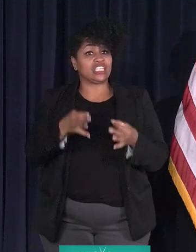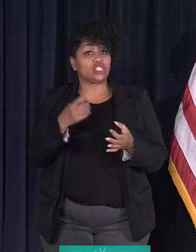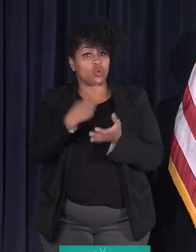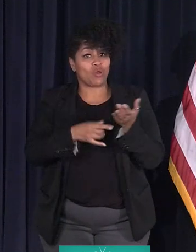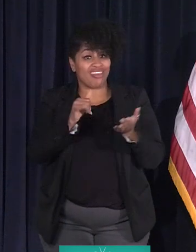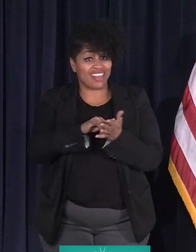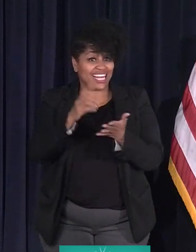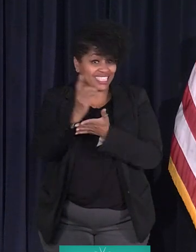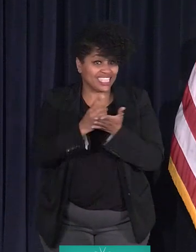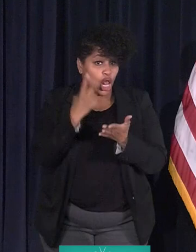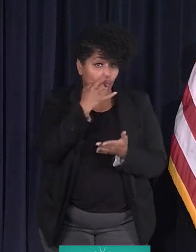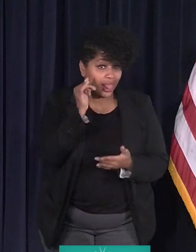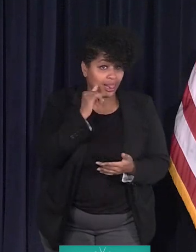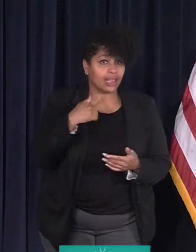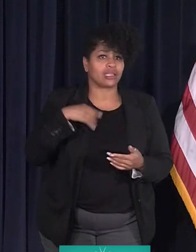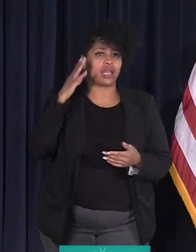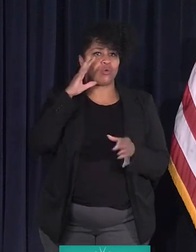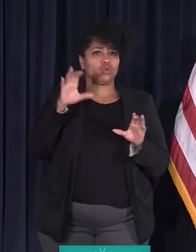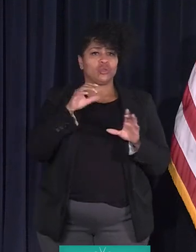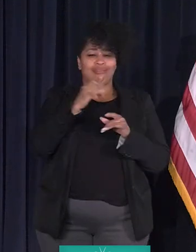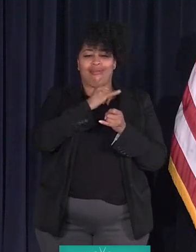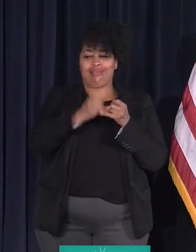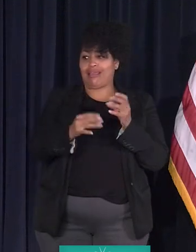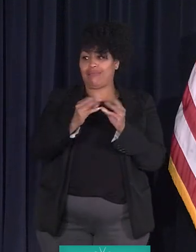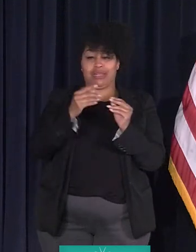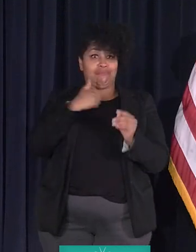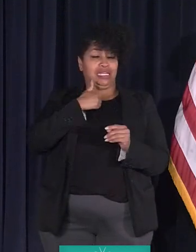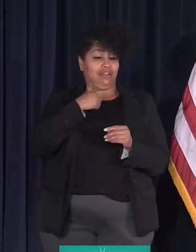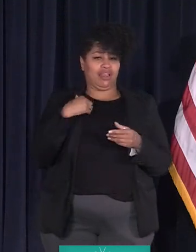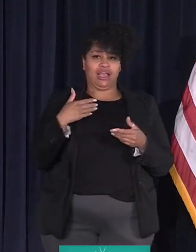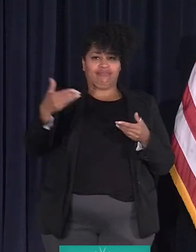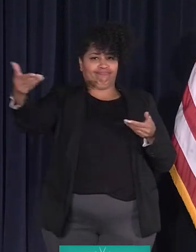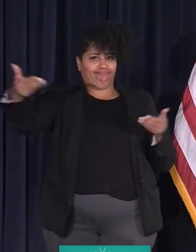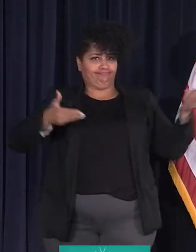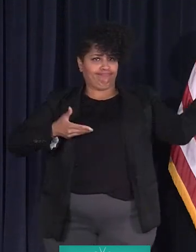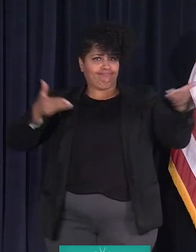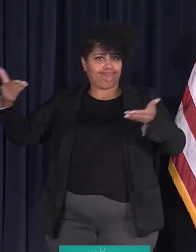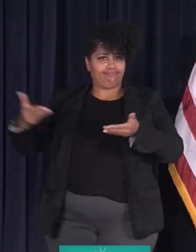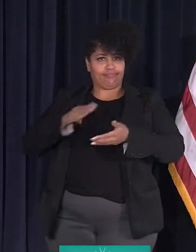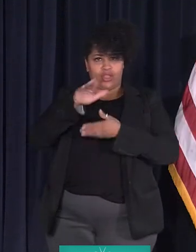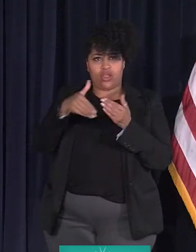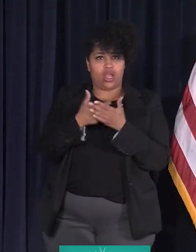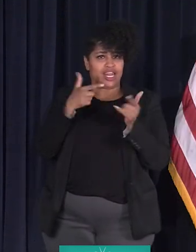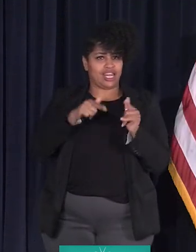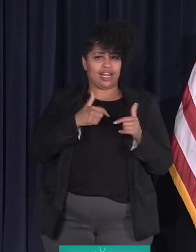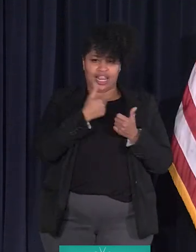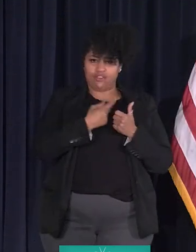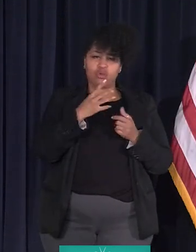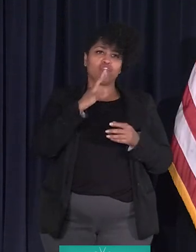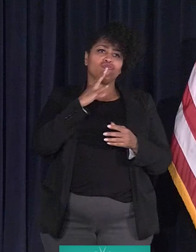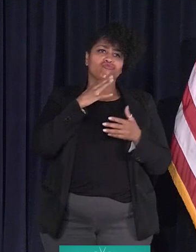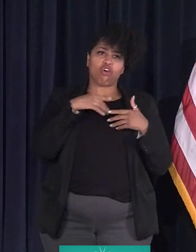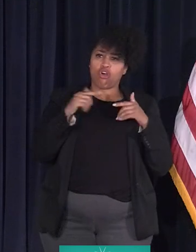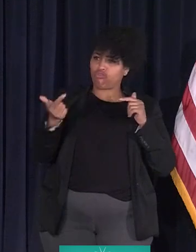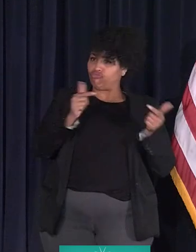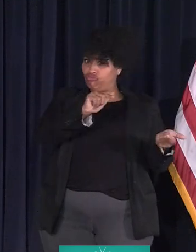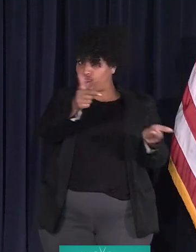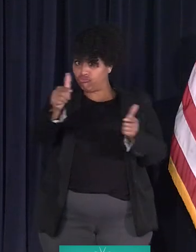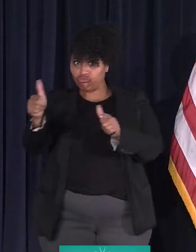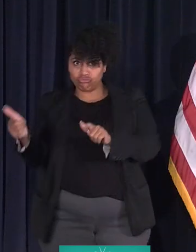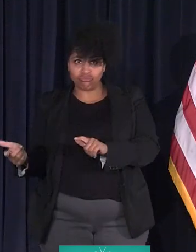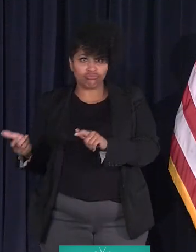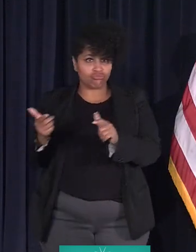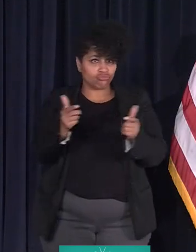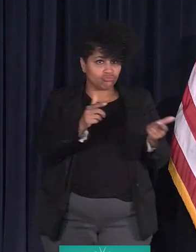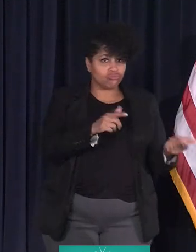what that design is. I'll do the last meeting myself where I invite everybody out, let everybody talk, and then we'll get down to the two